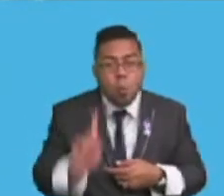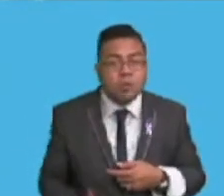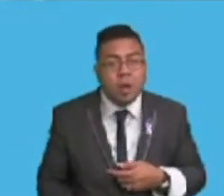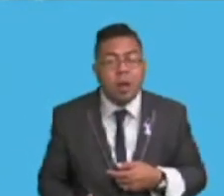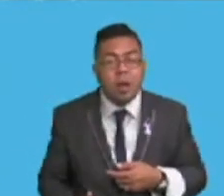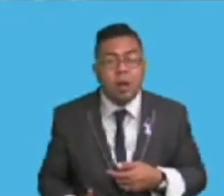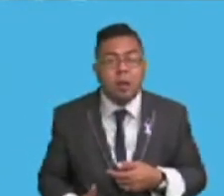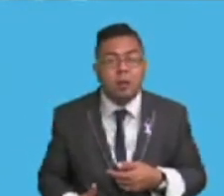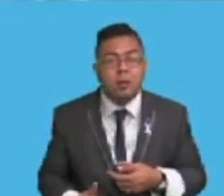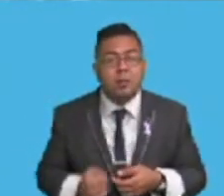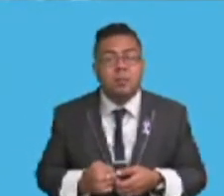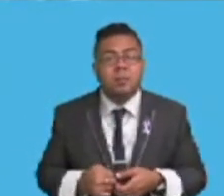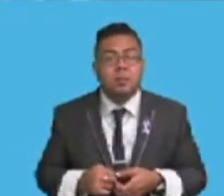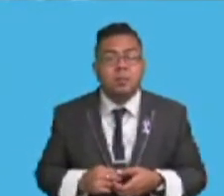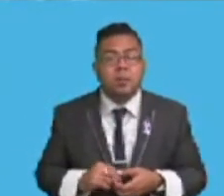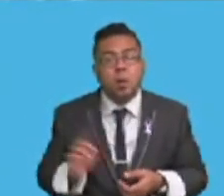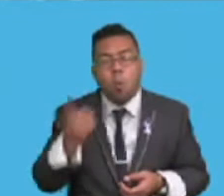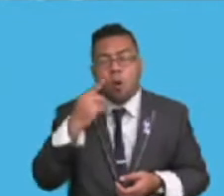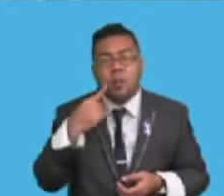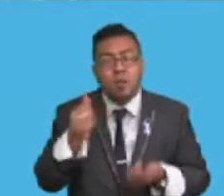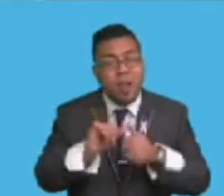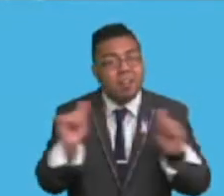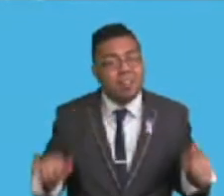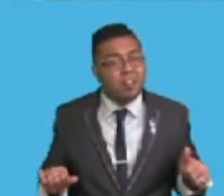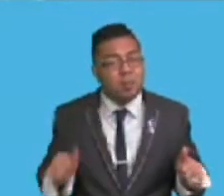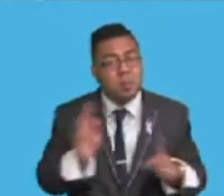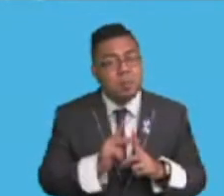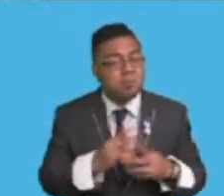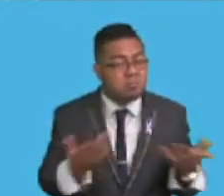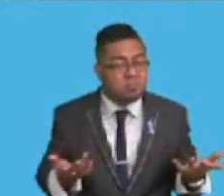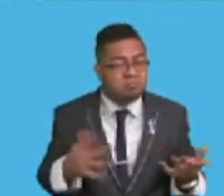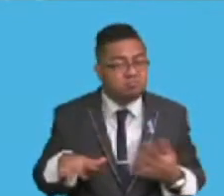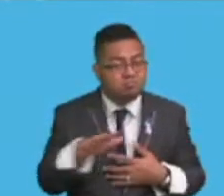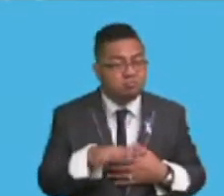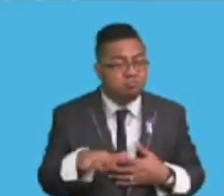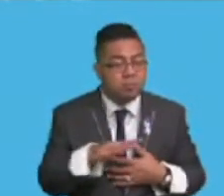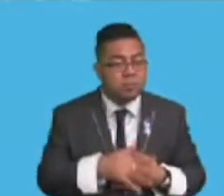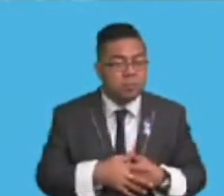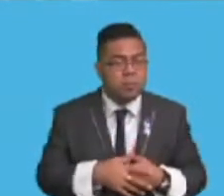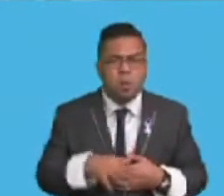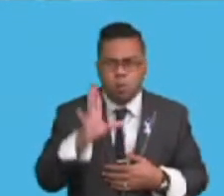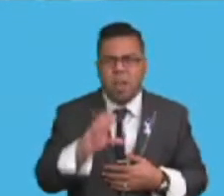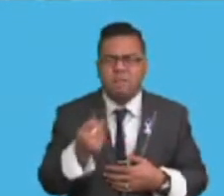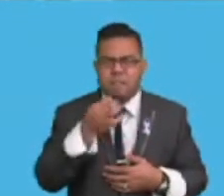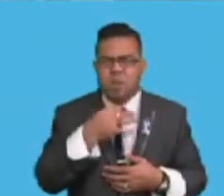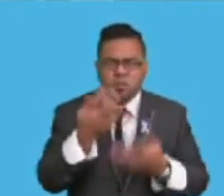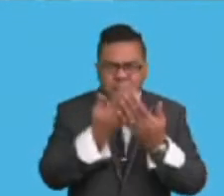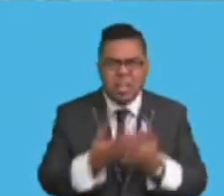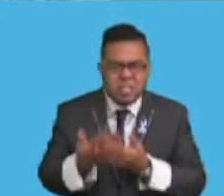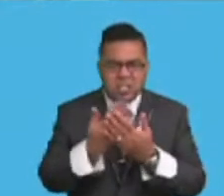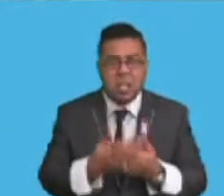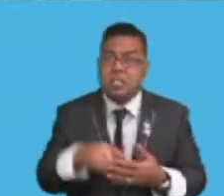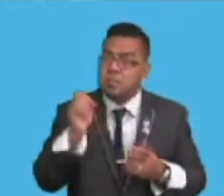sector, water for the agriculture sector. So, Madam Speaker, quite a bit of studies have been done, particularly by JICA,